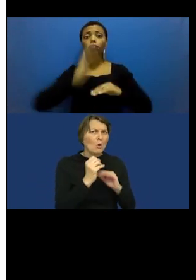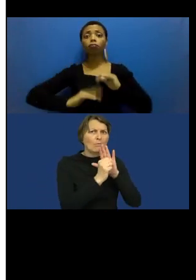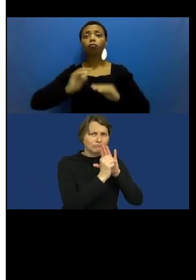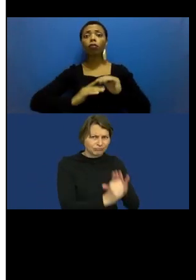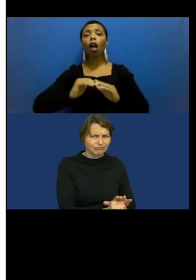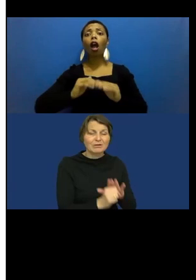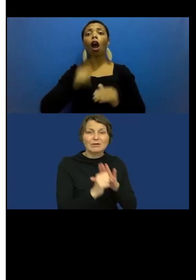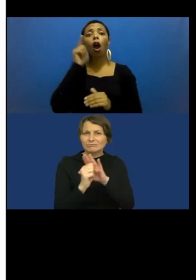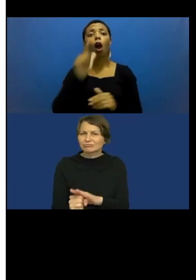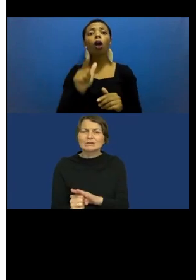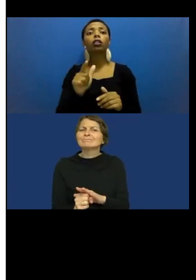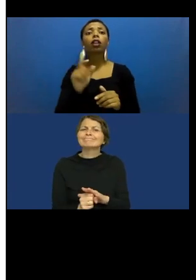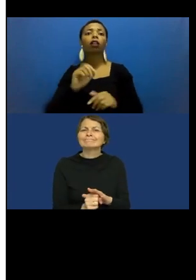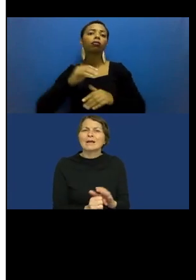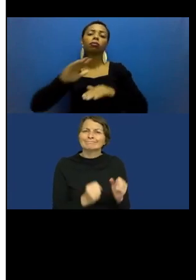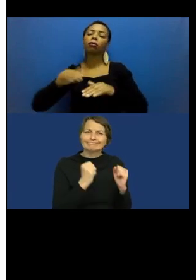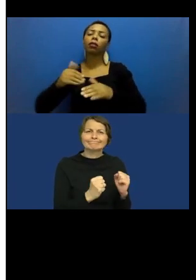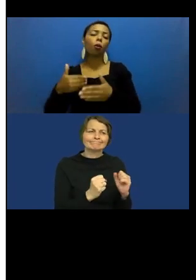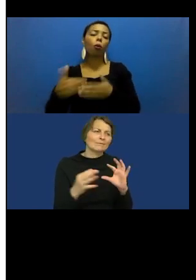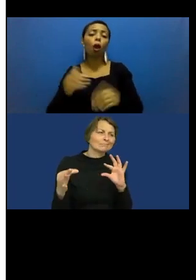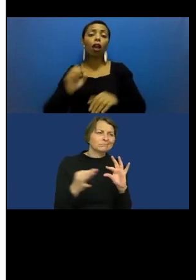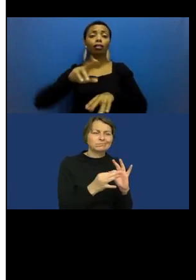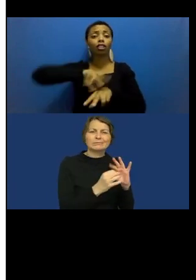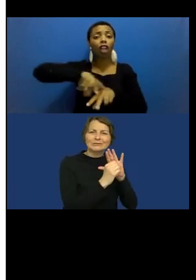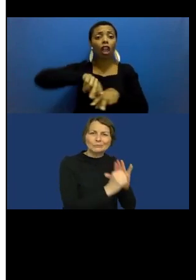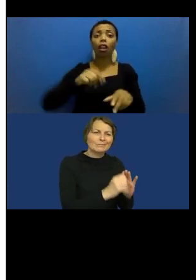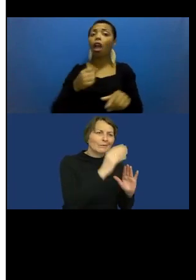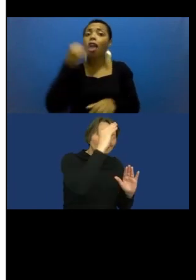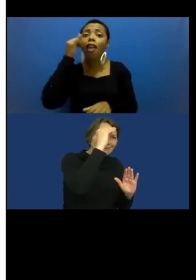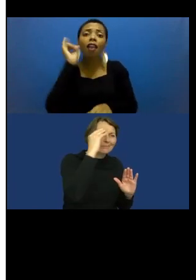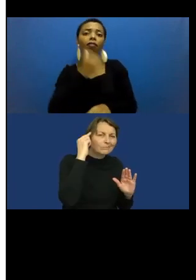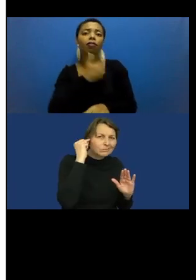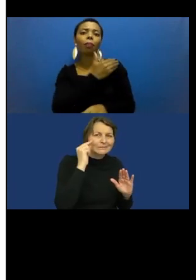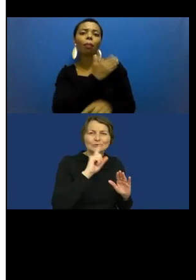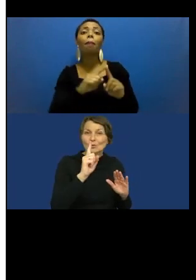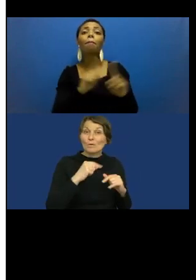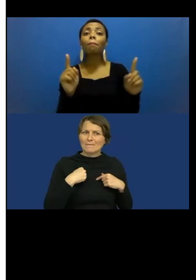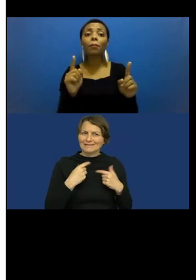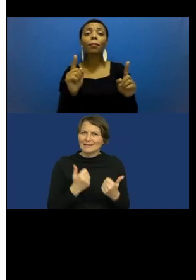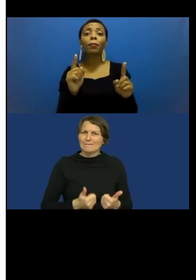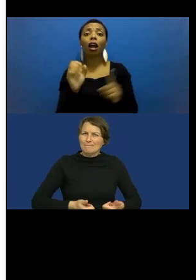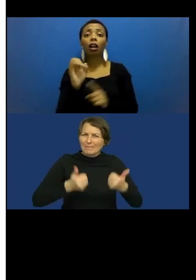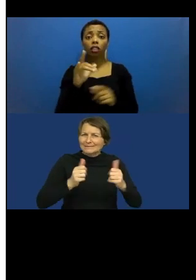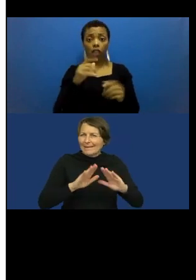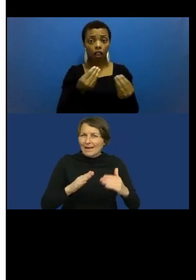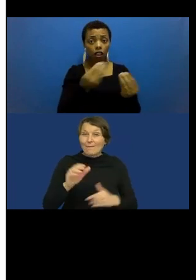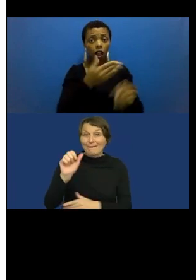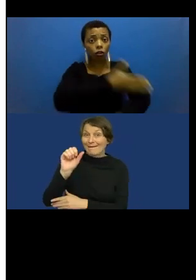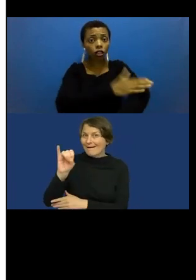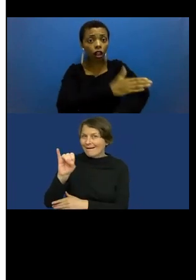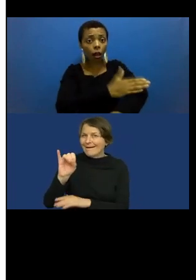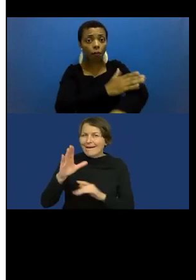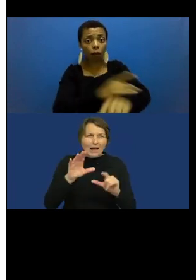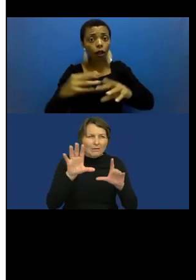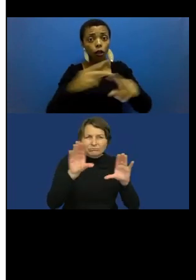-related discrimination. A lack of training data sets for AI has been criticised, but